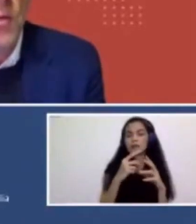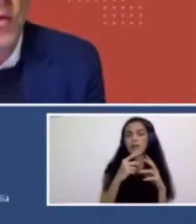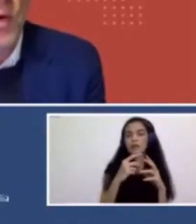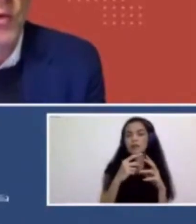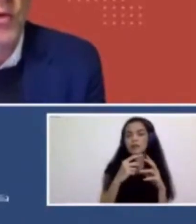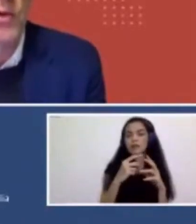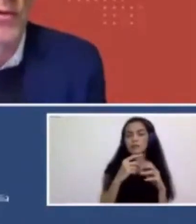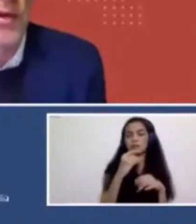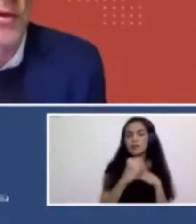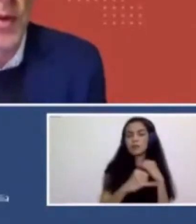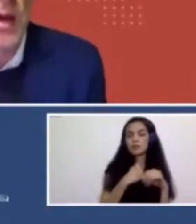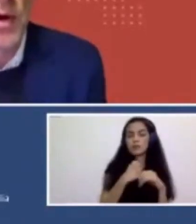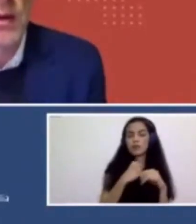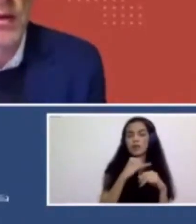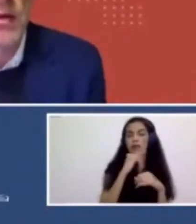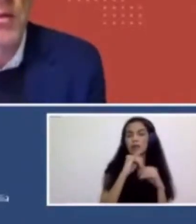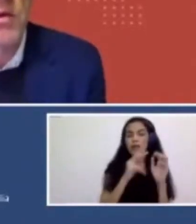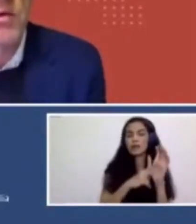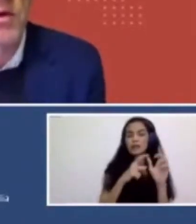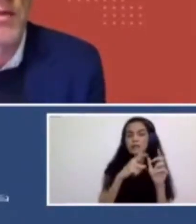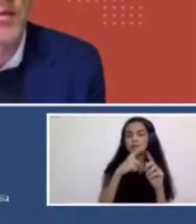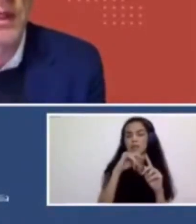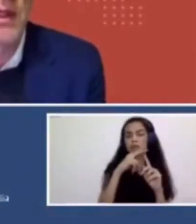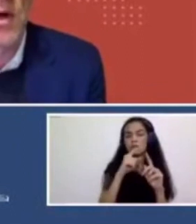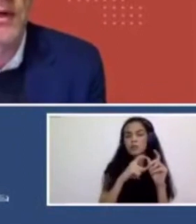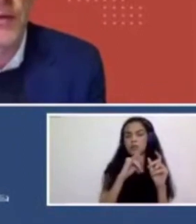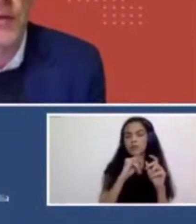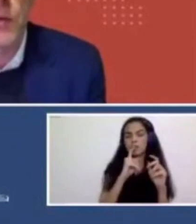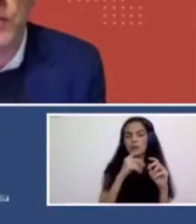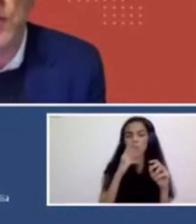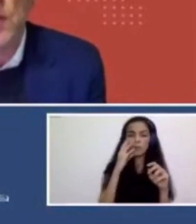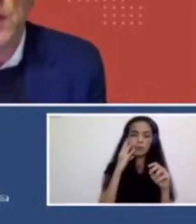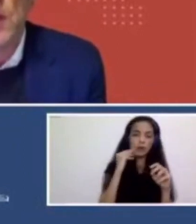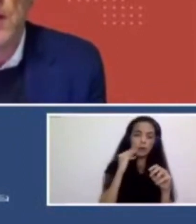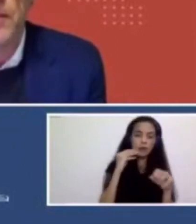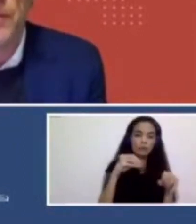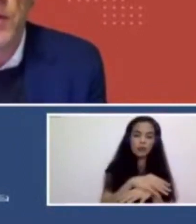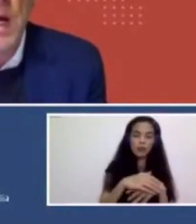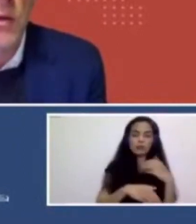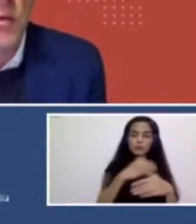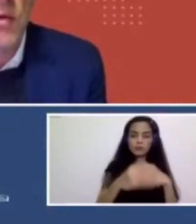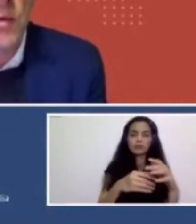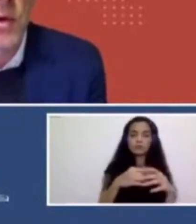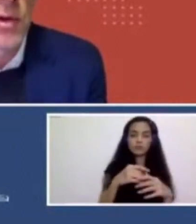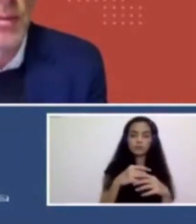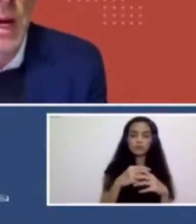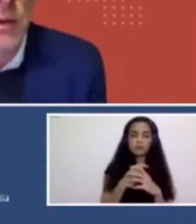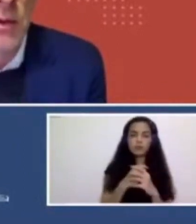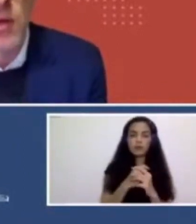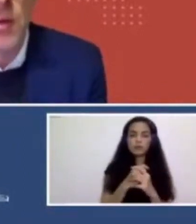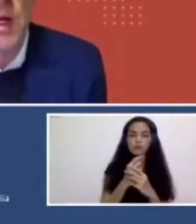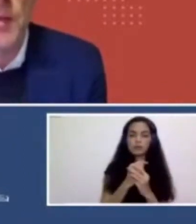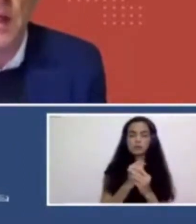a research practice now, which is, um, clearly quite different to, um, you know, artists who exist, you know, just in the market, not